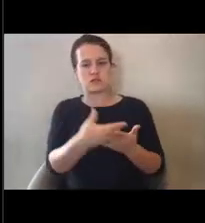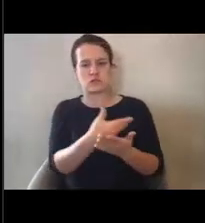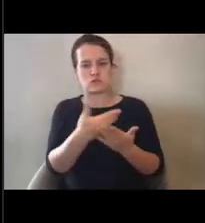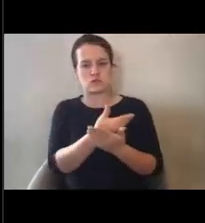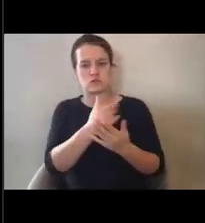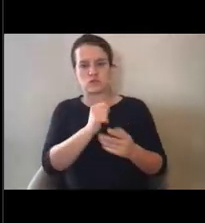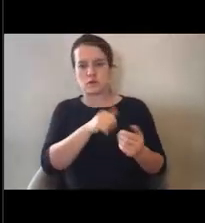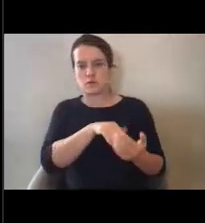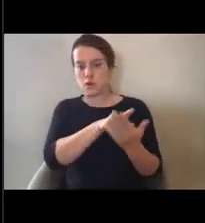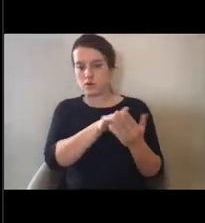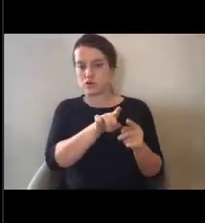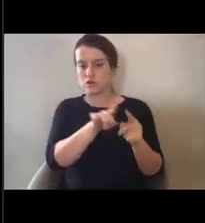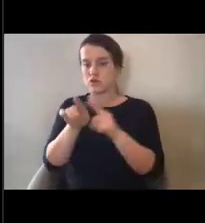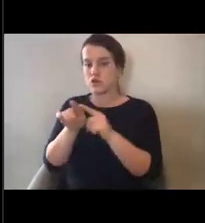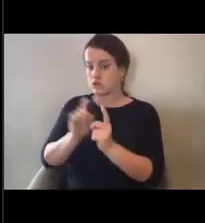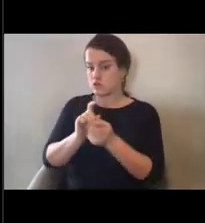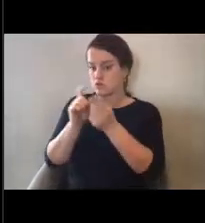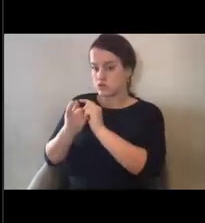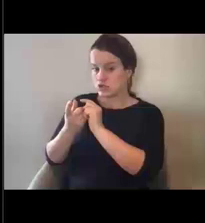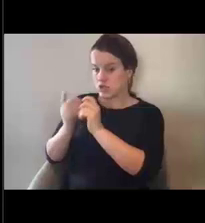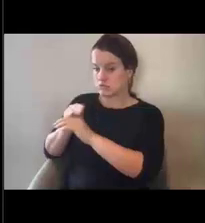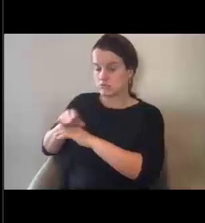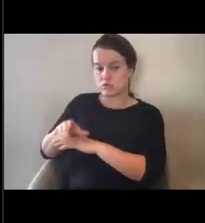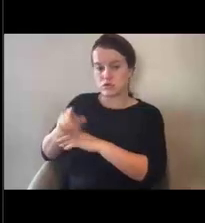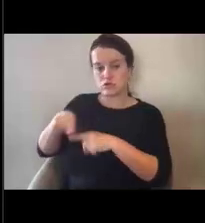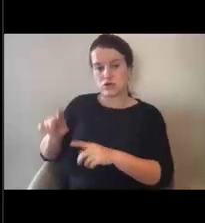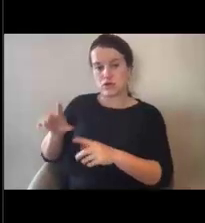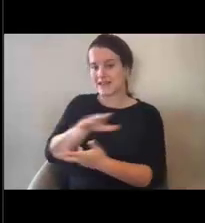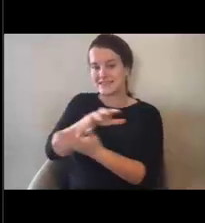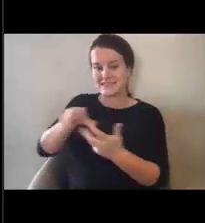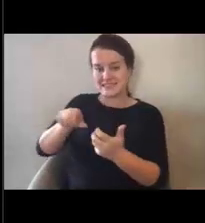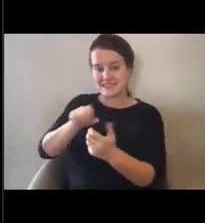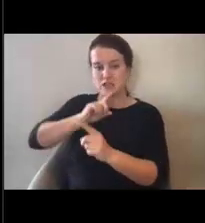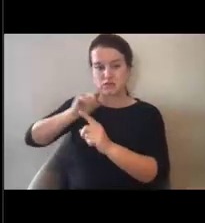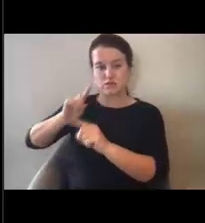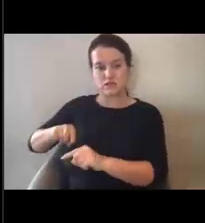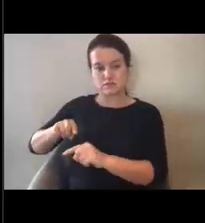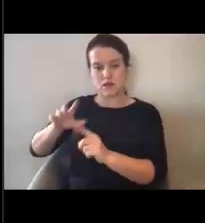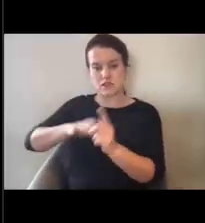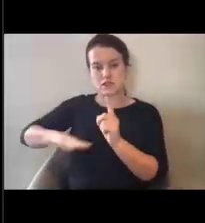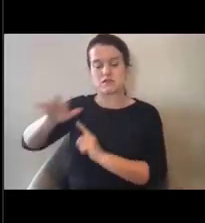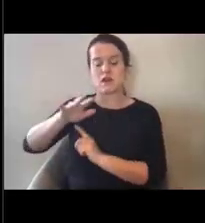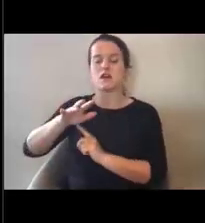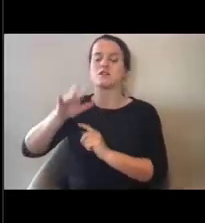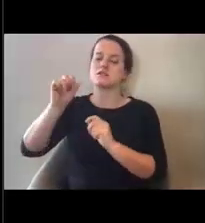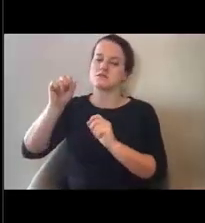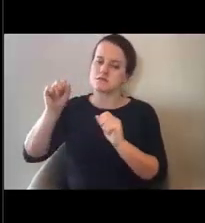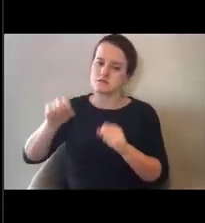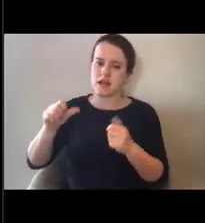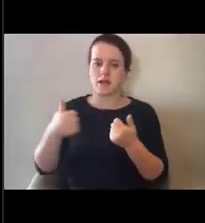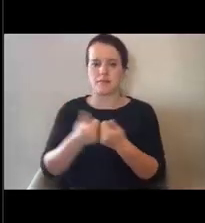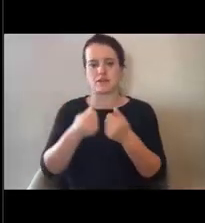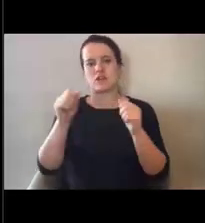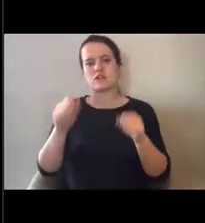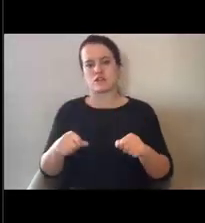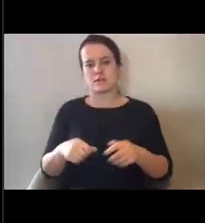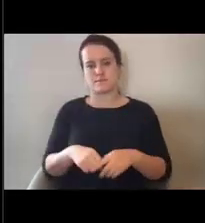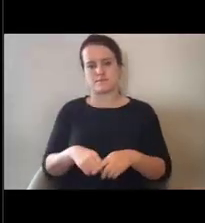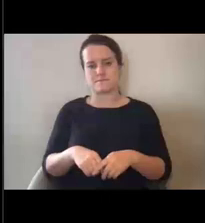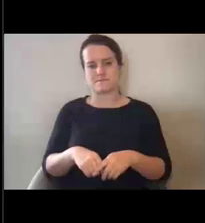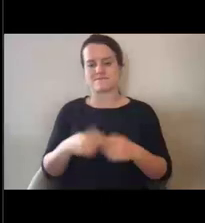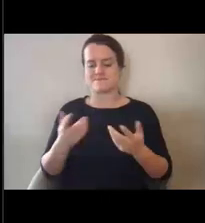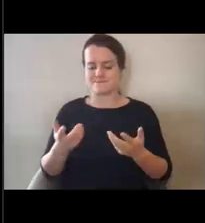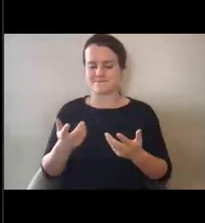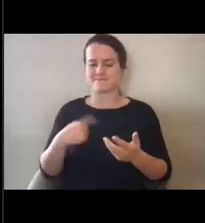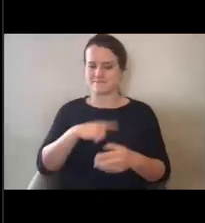and change in a disaster response environment can be challenging. But we're going to